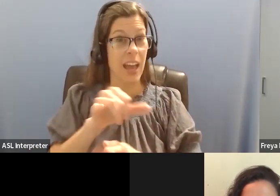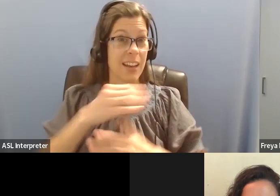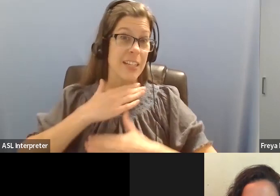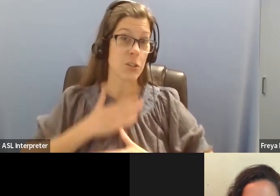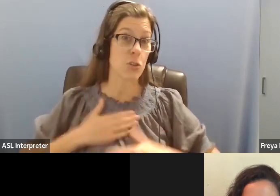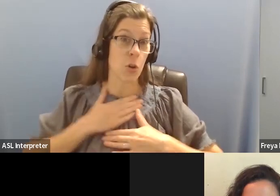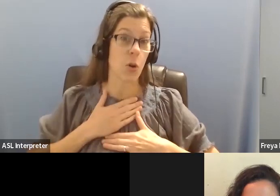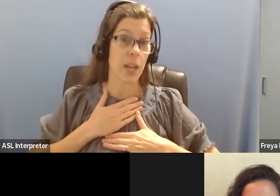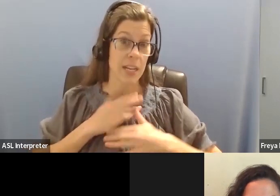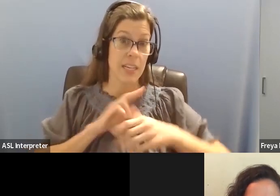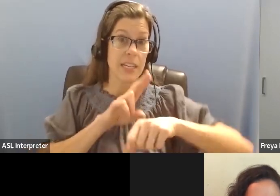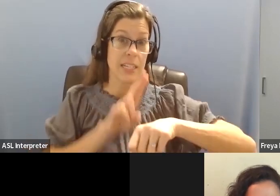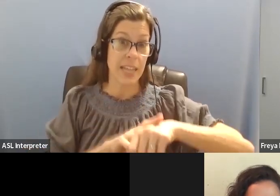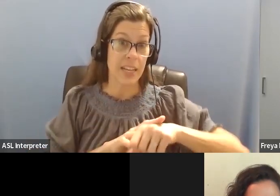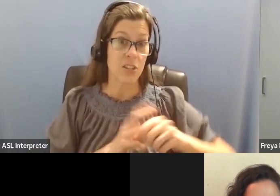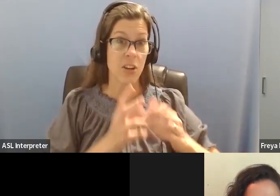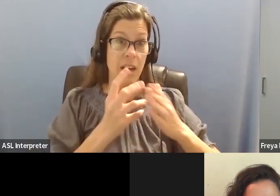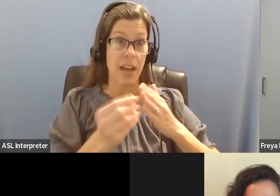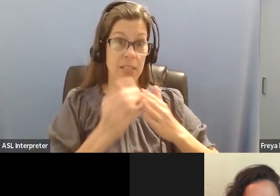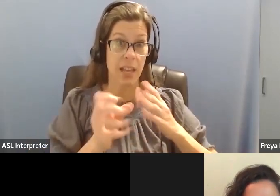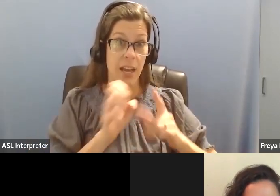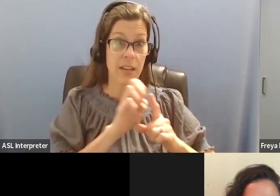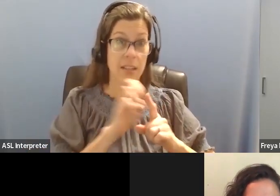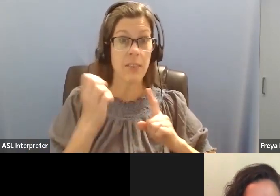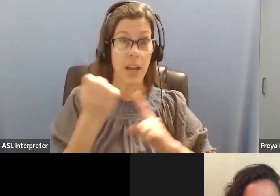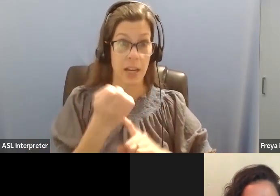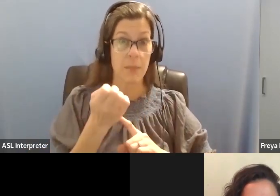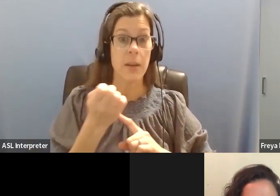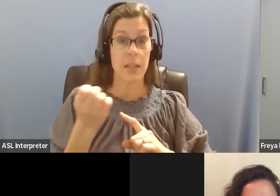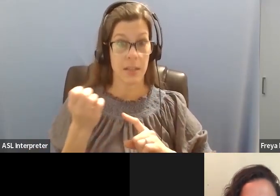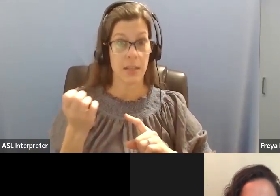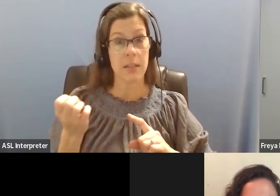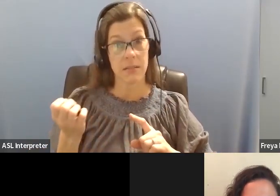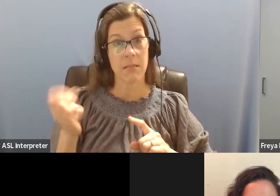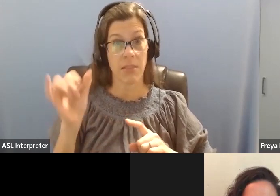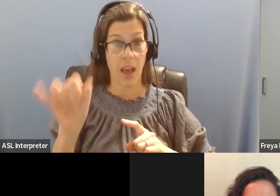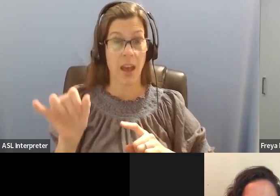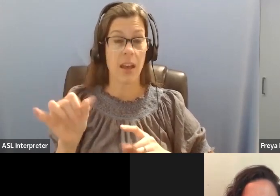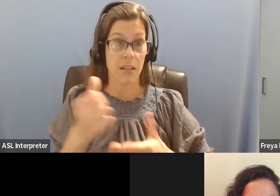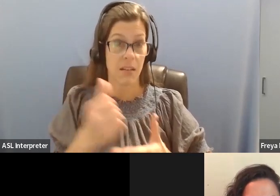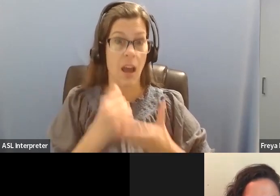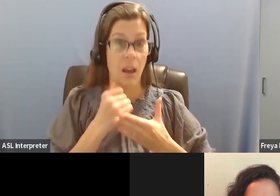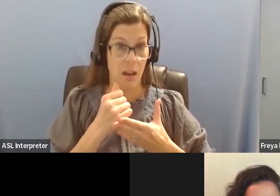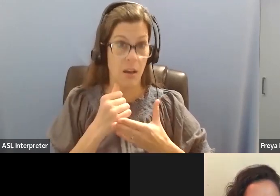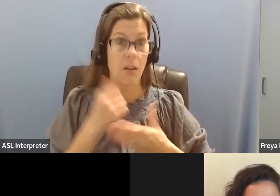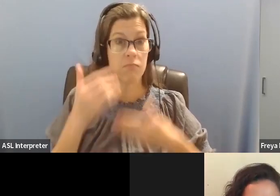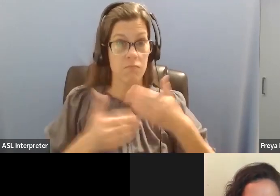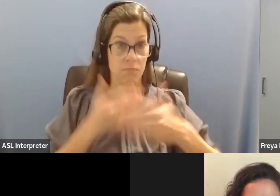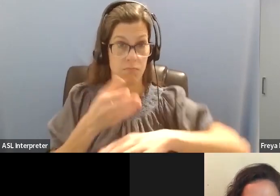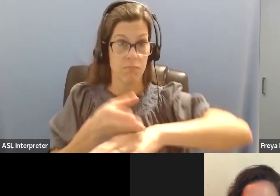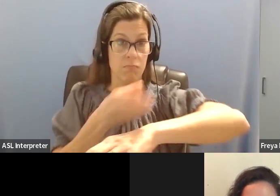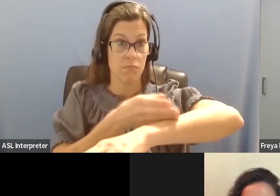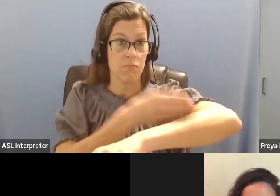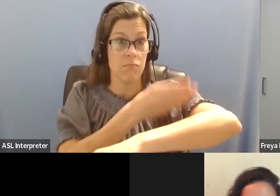mostly at the forefront of this treatment that, you know, I came up for